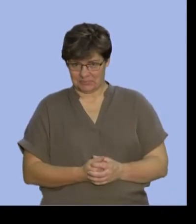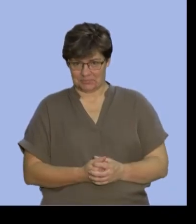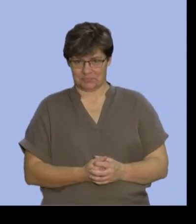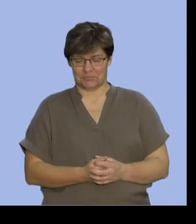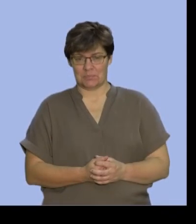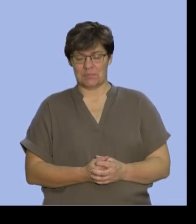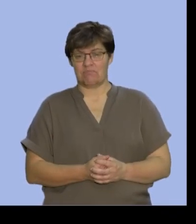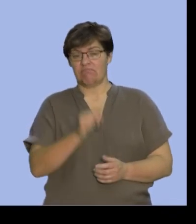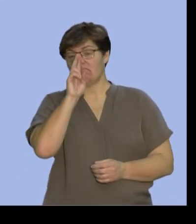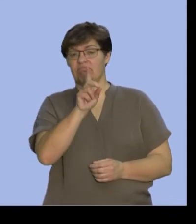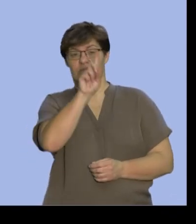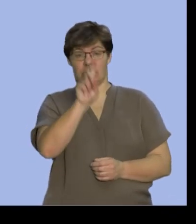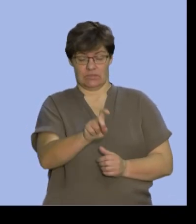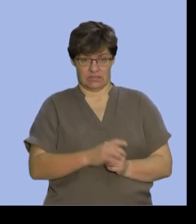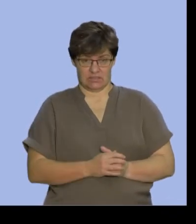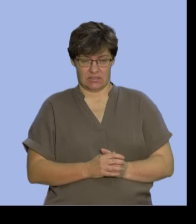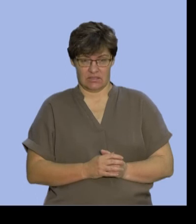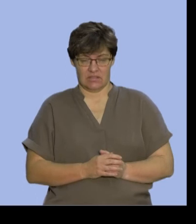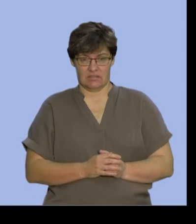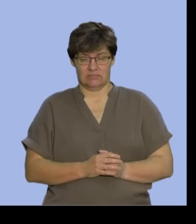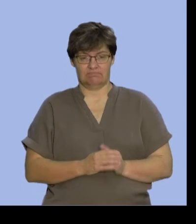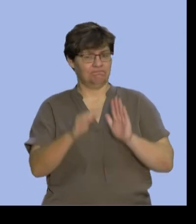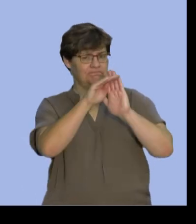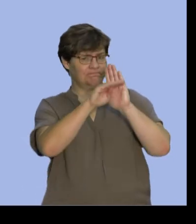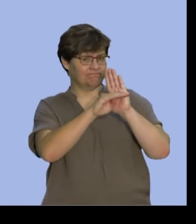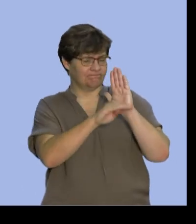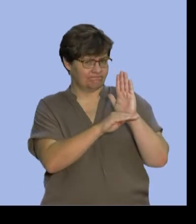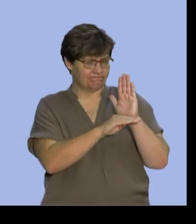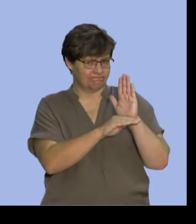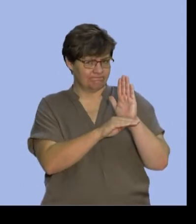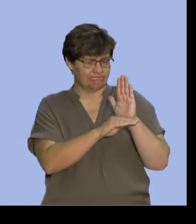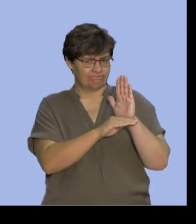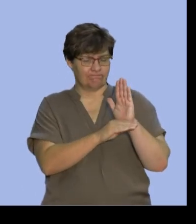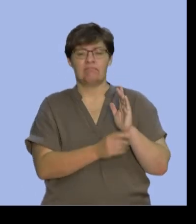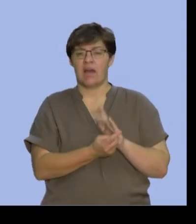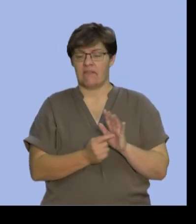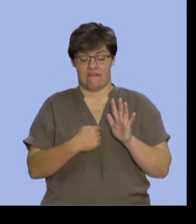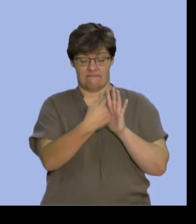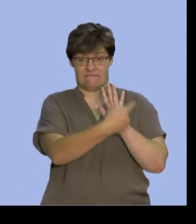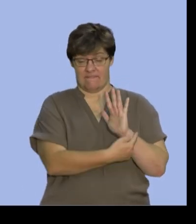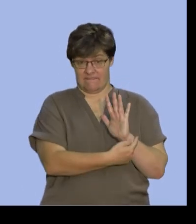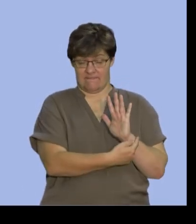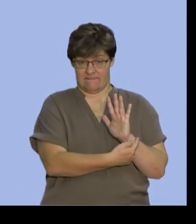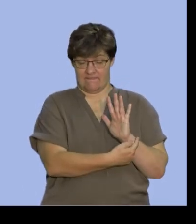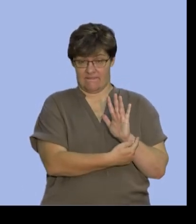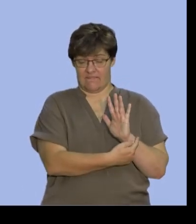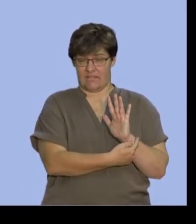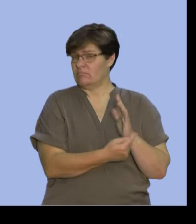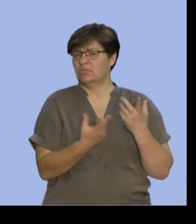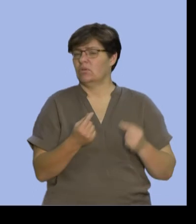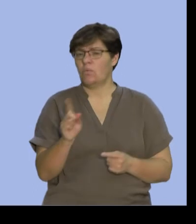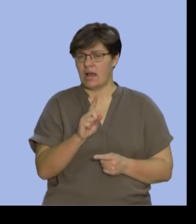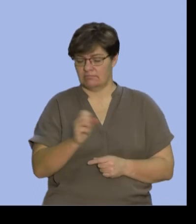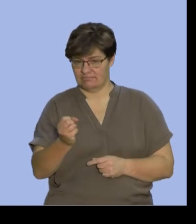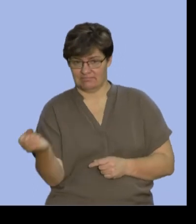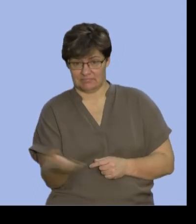Have a look at this question it says we're given a list of events there are five events in total and it's all to do with rolling